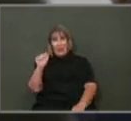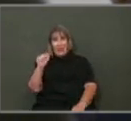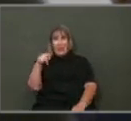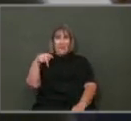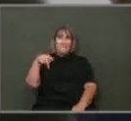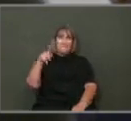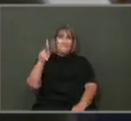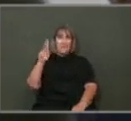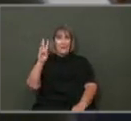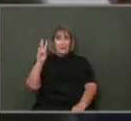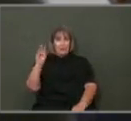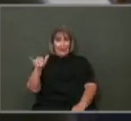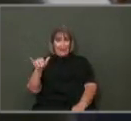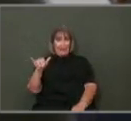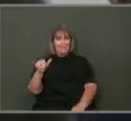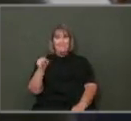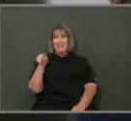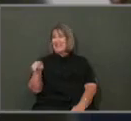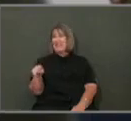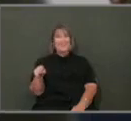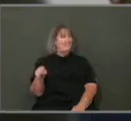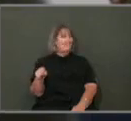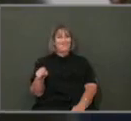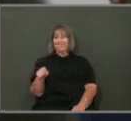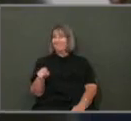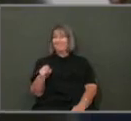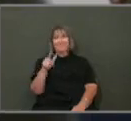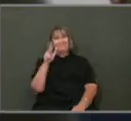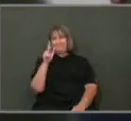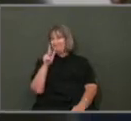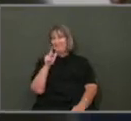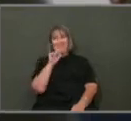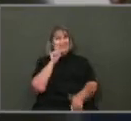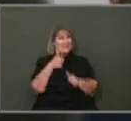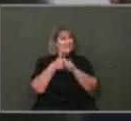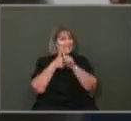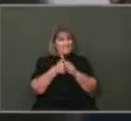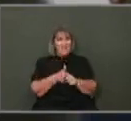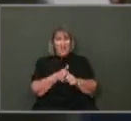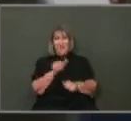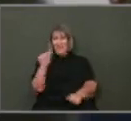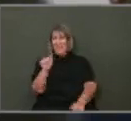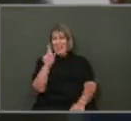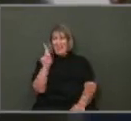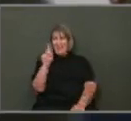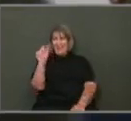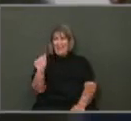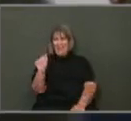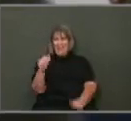unserviceable and don't comply with the ADA qualifications.